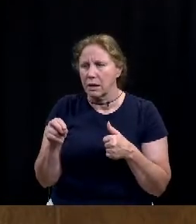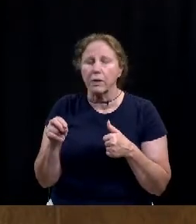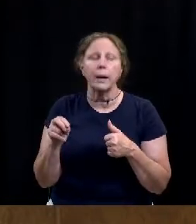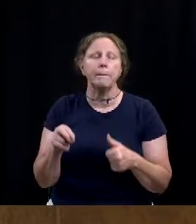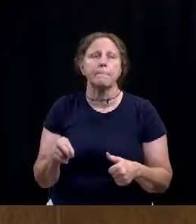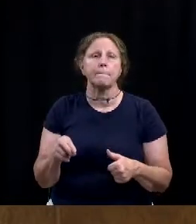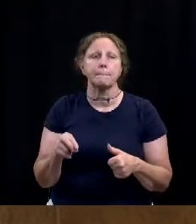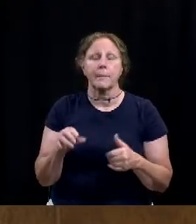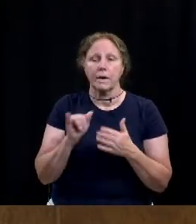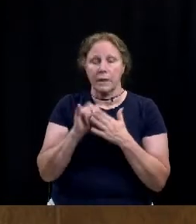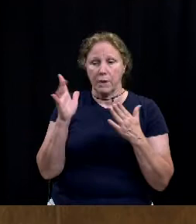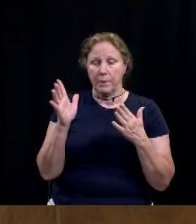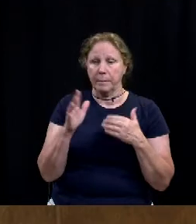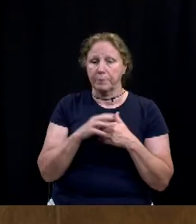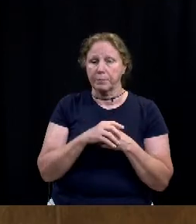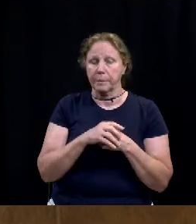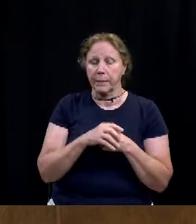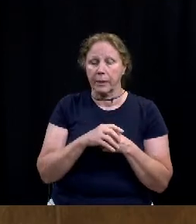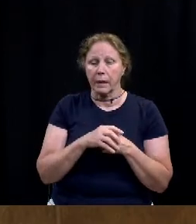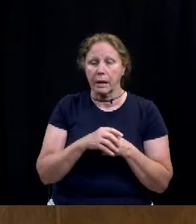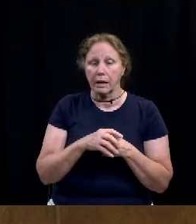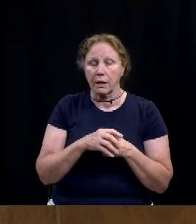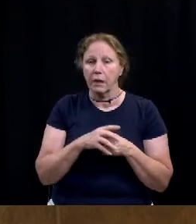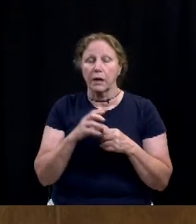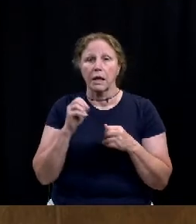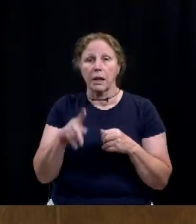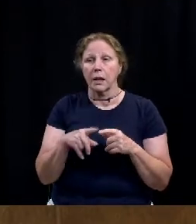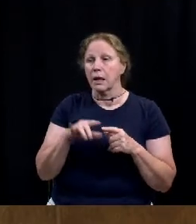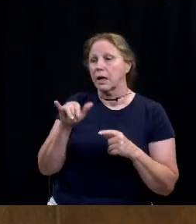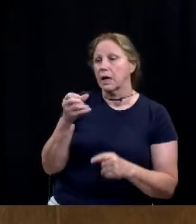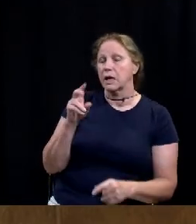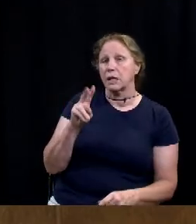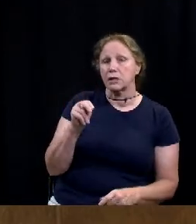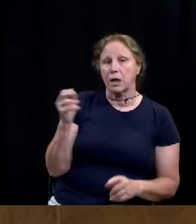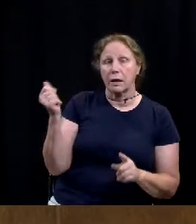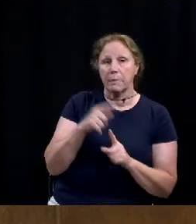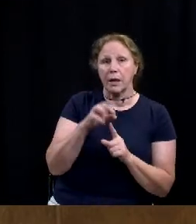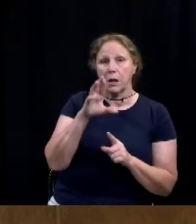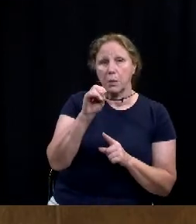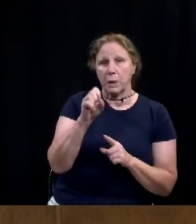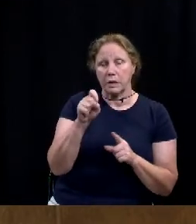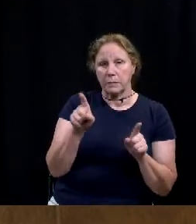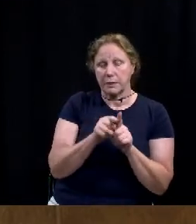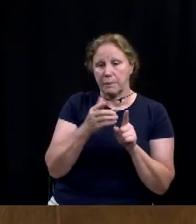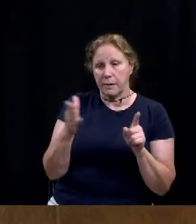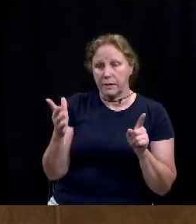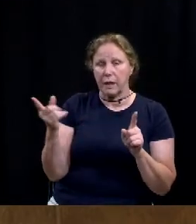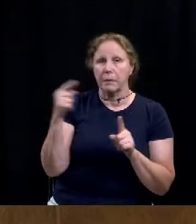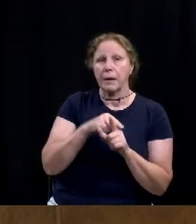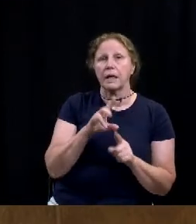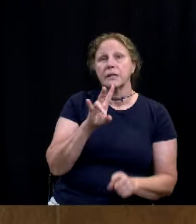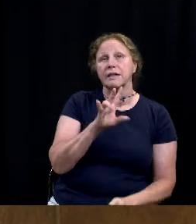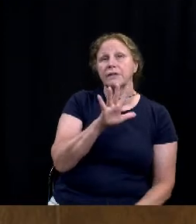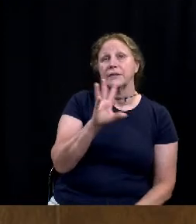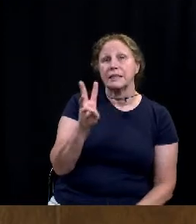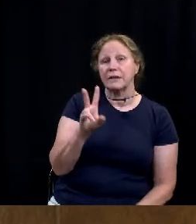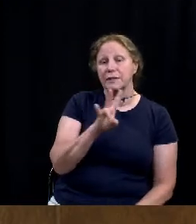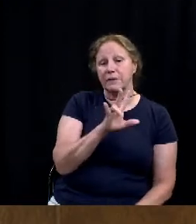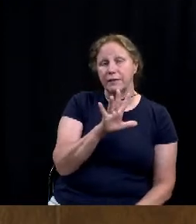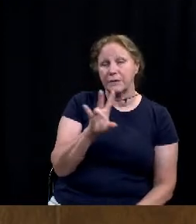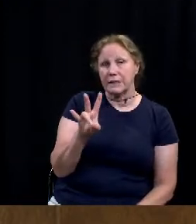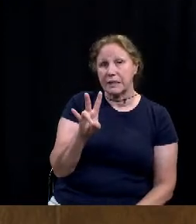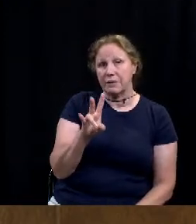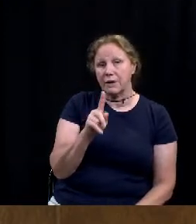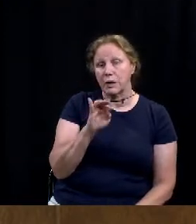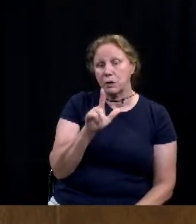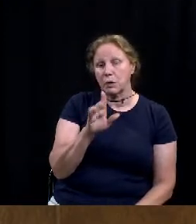that's it. All right since John went back into the resolutions I'm going to do the same thing back on 756 and 757 Trailblazer